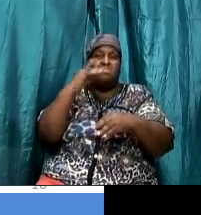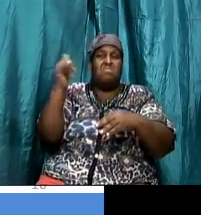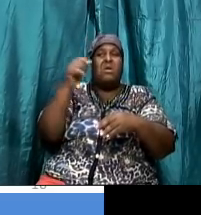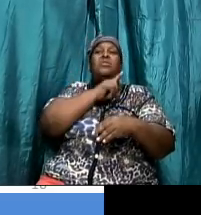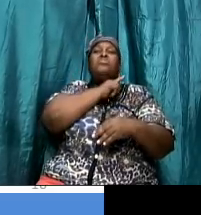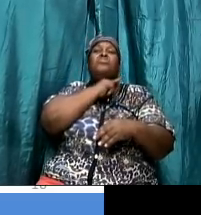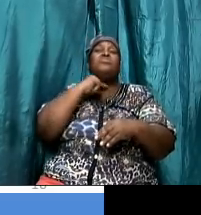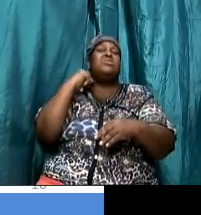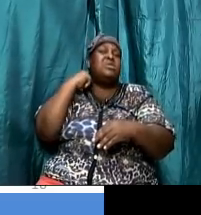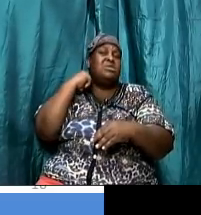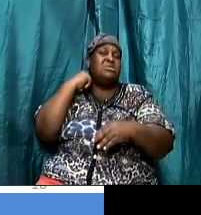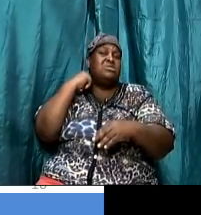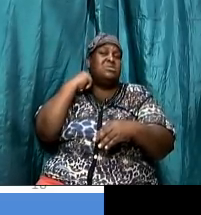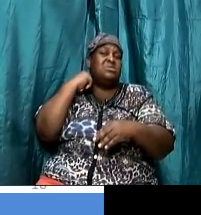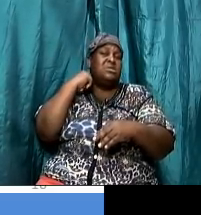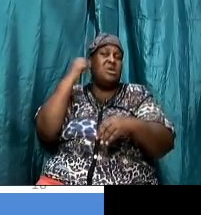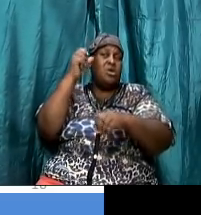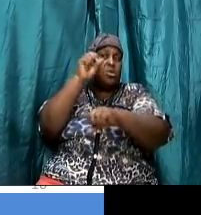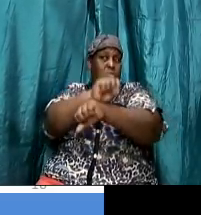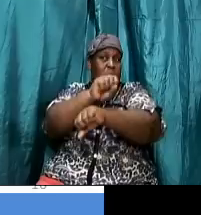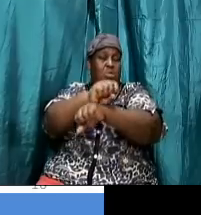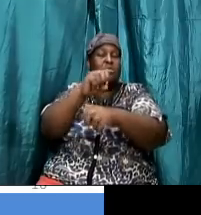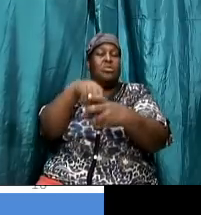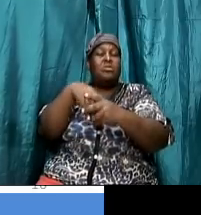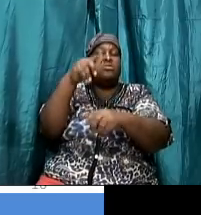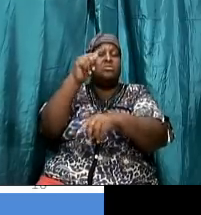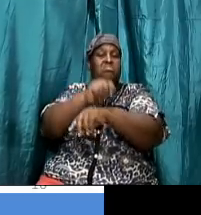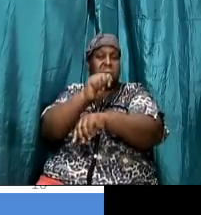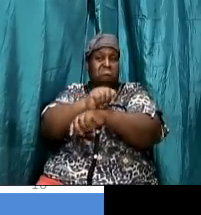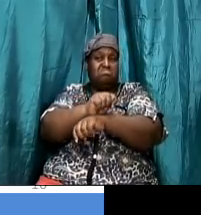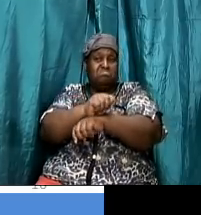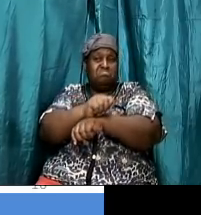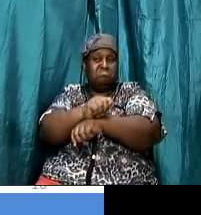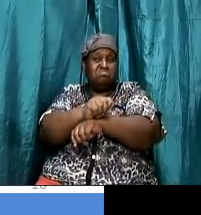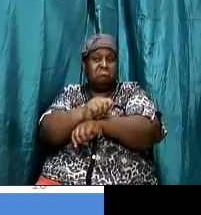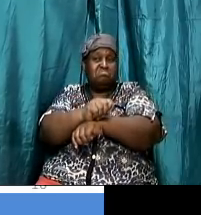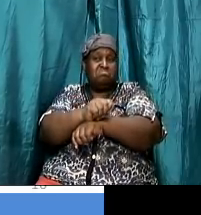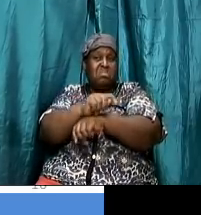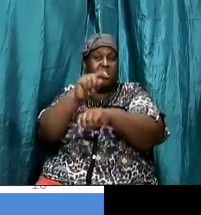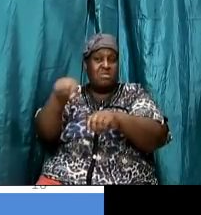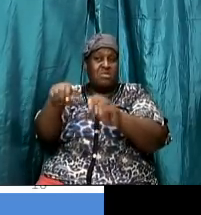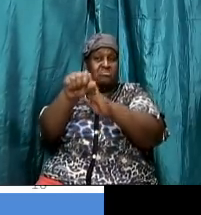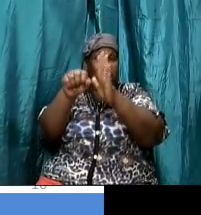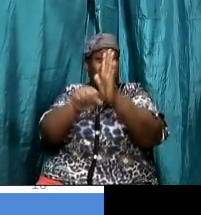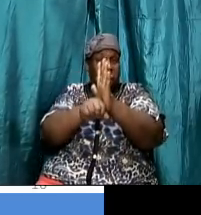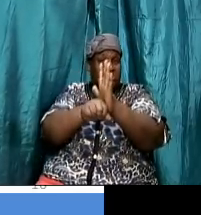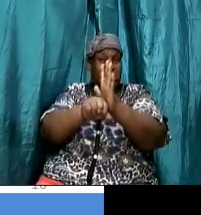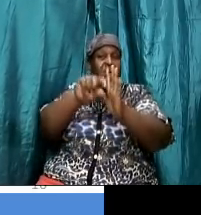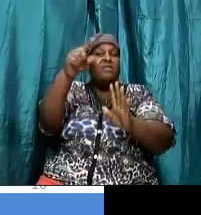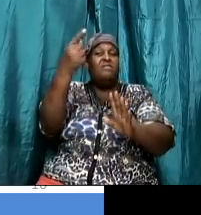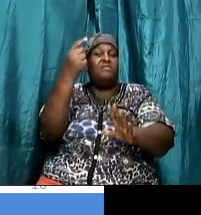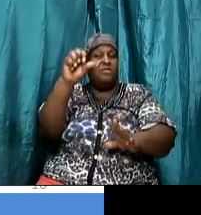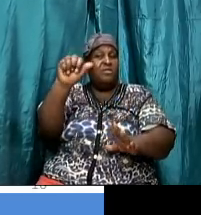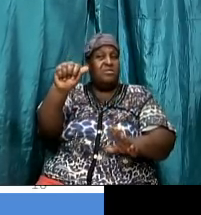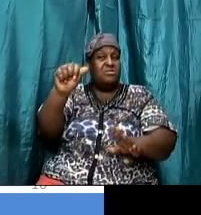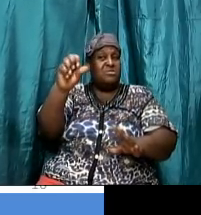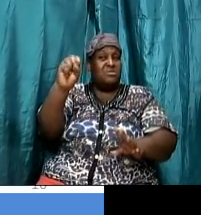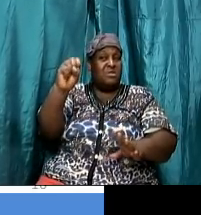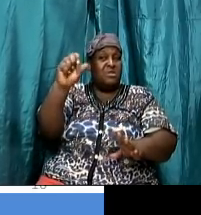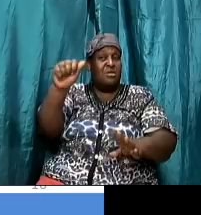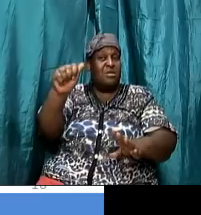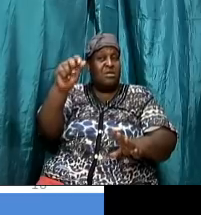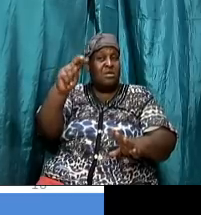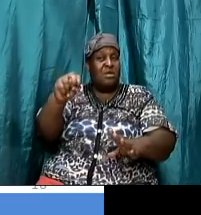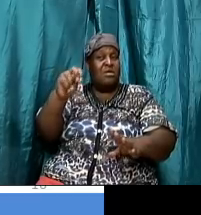that worked in the tabernacle now this scripture in first samuel chapter 21 and verse 1 to 6